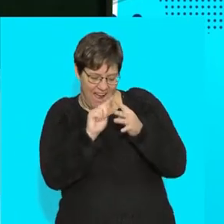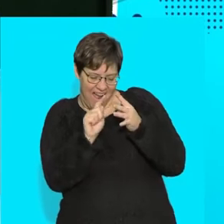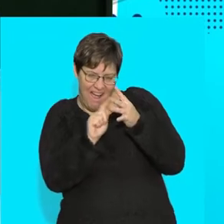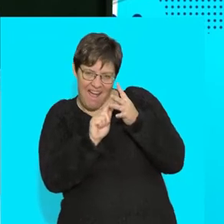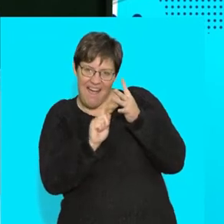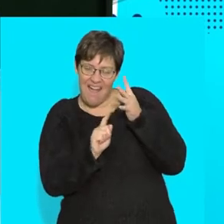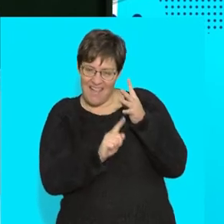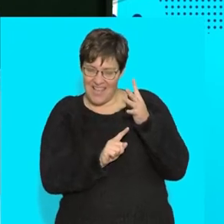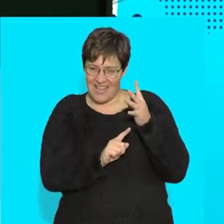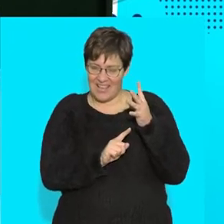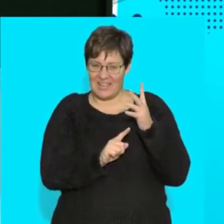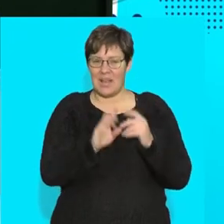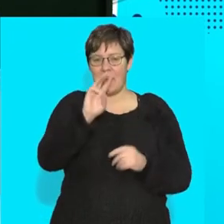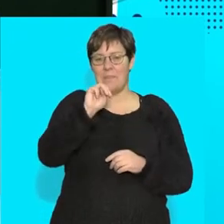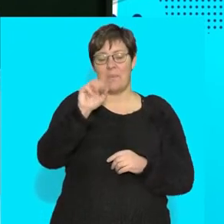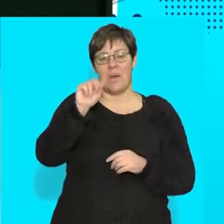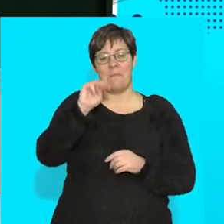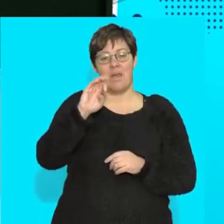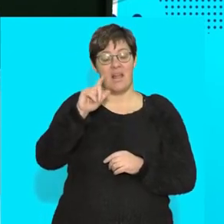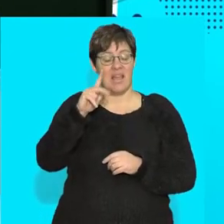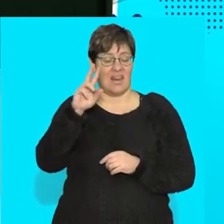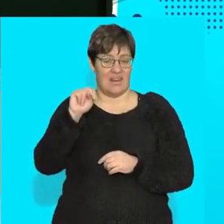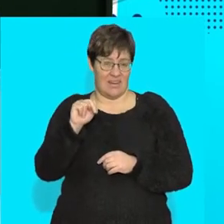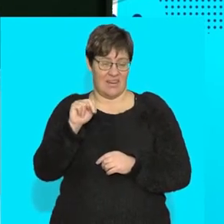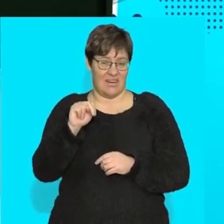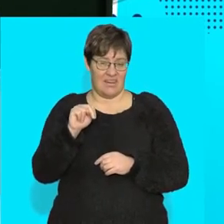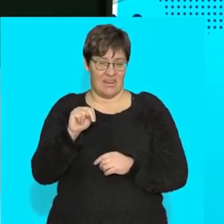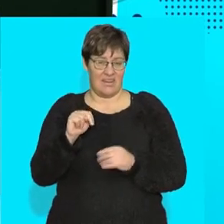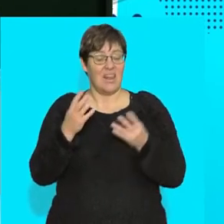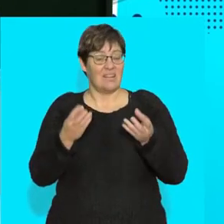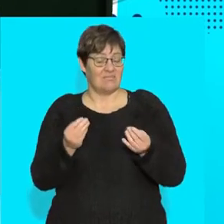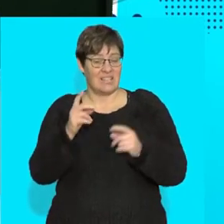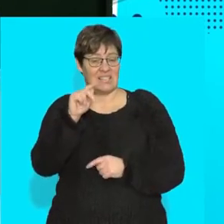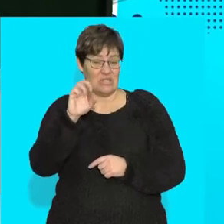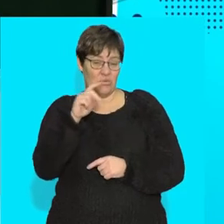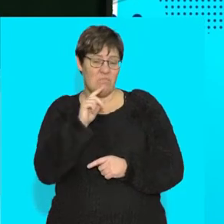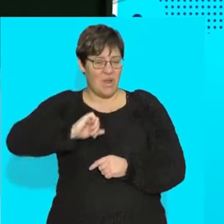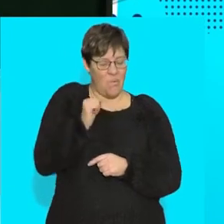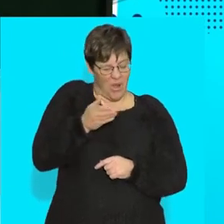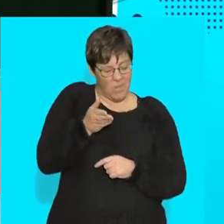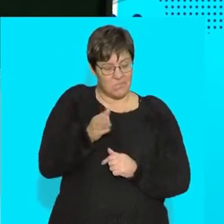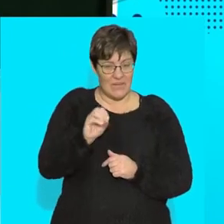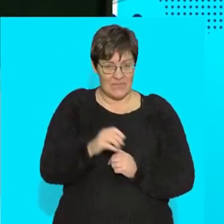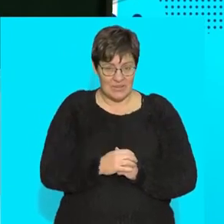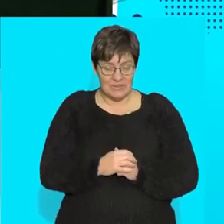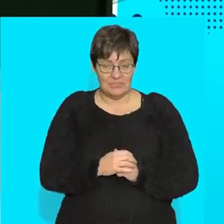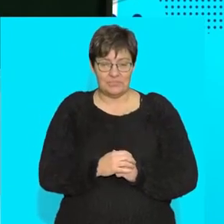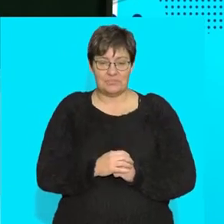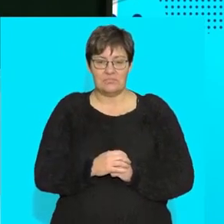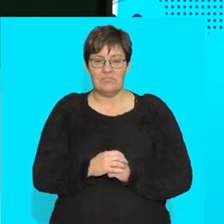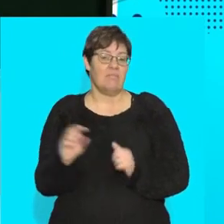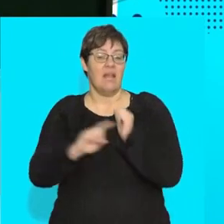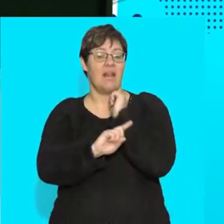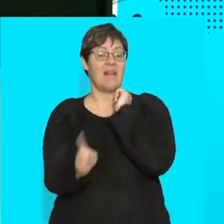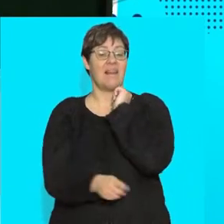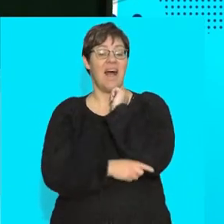the different mammalian tissues that are going to be on your chicken wing. Our last tissue that